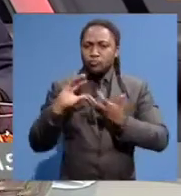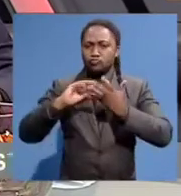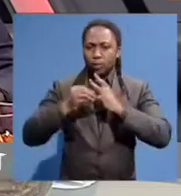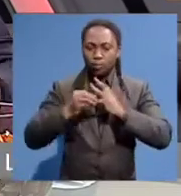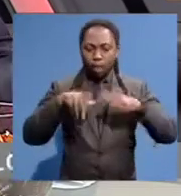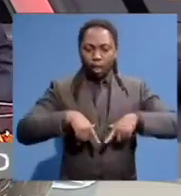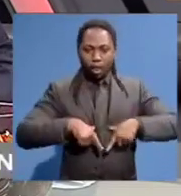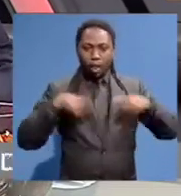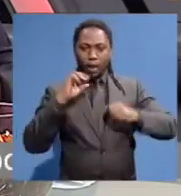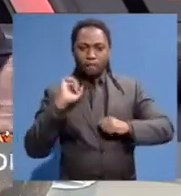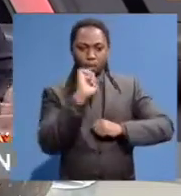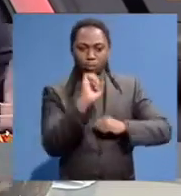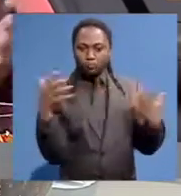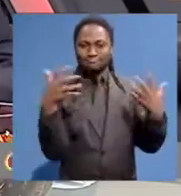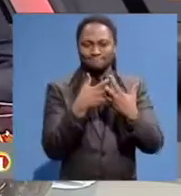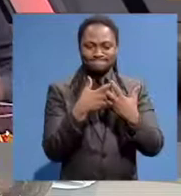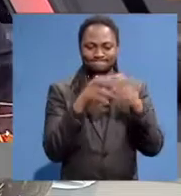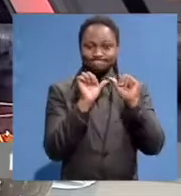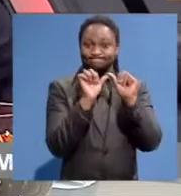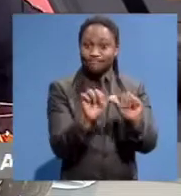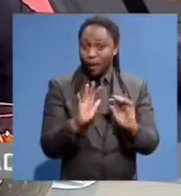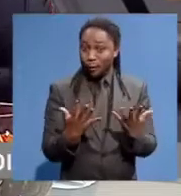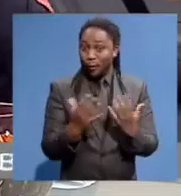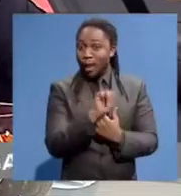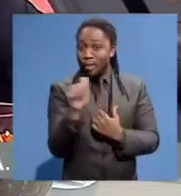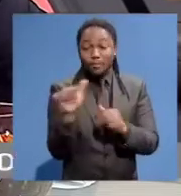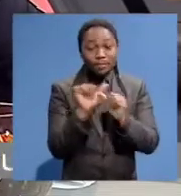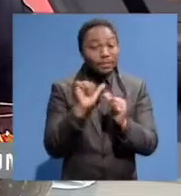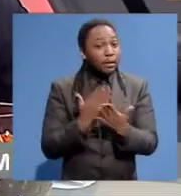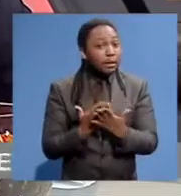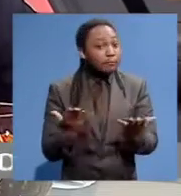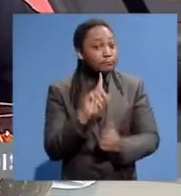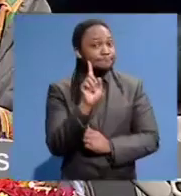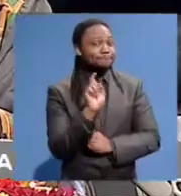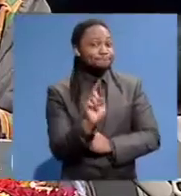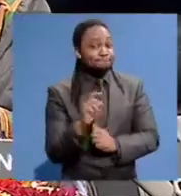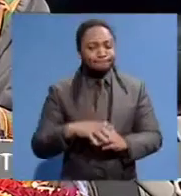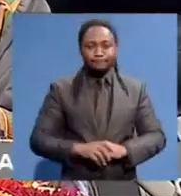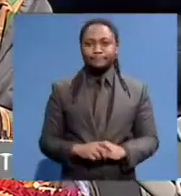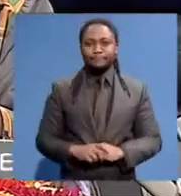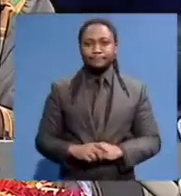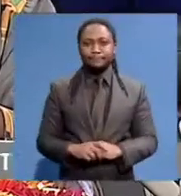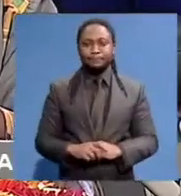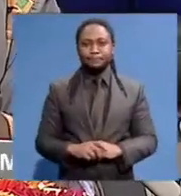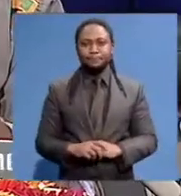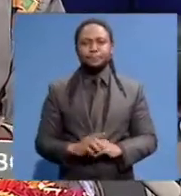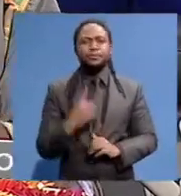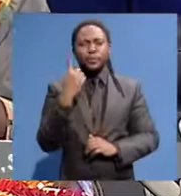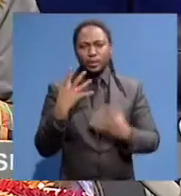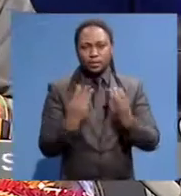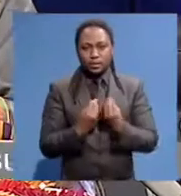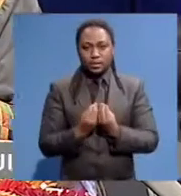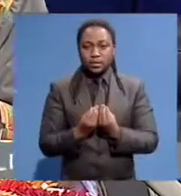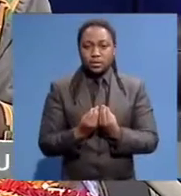moving forward for yourself and for the betterment of others? My brother, you know, one thing, especially Kile